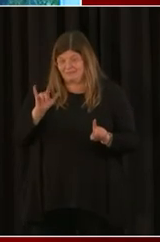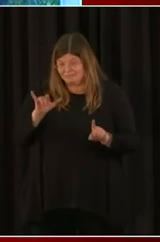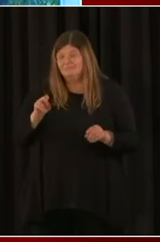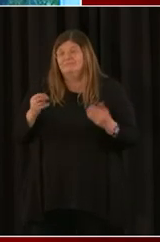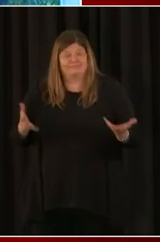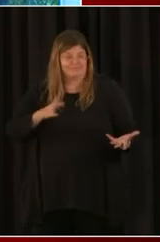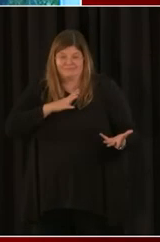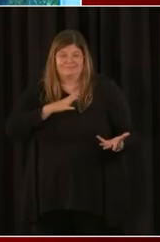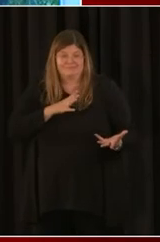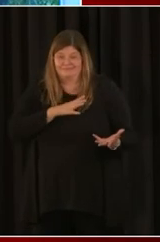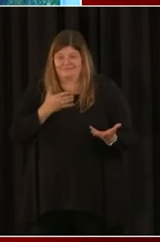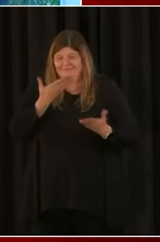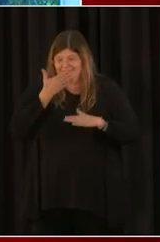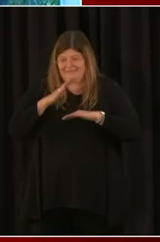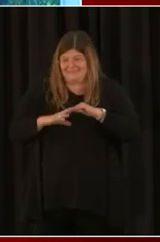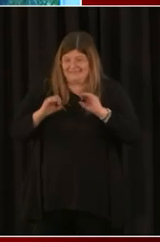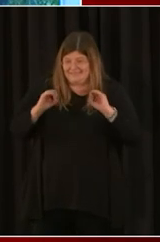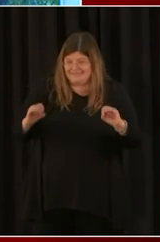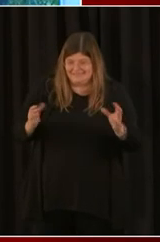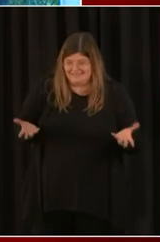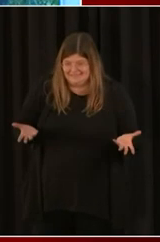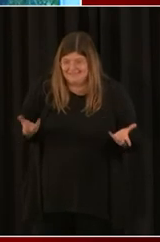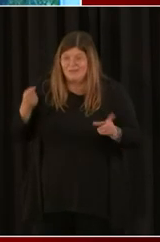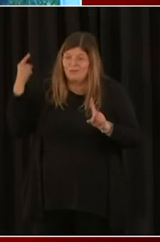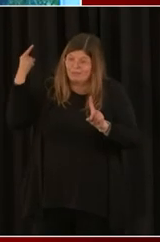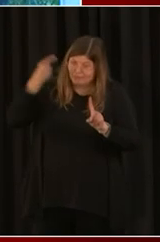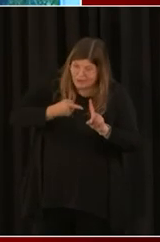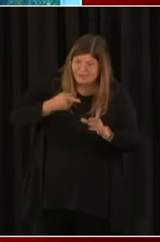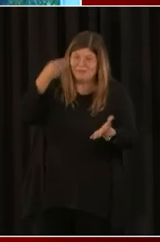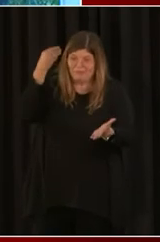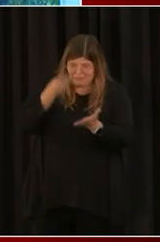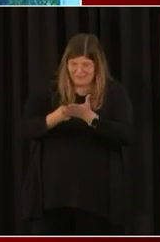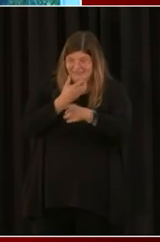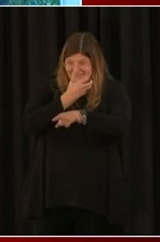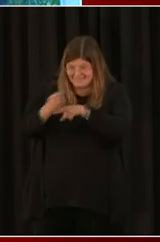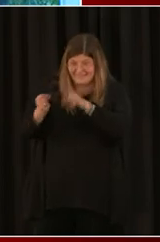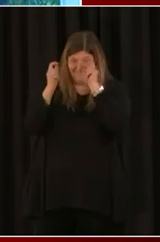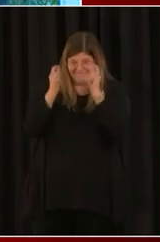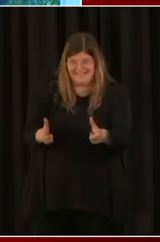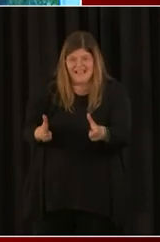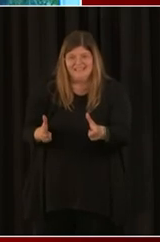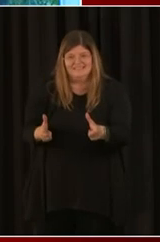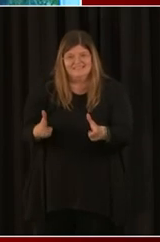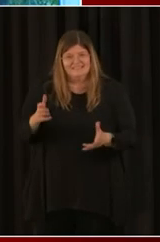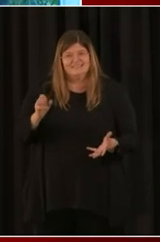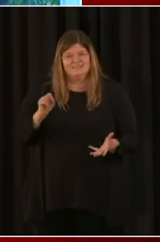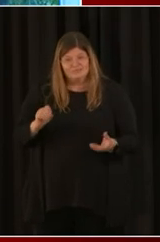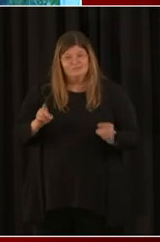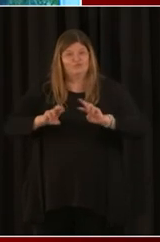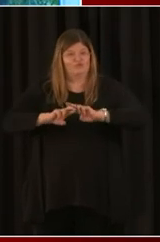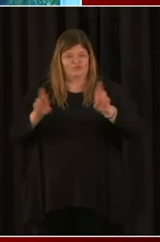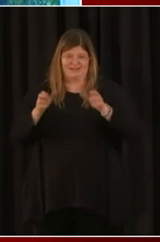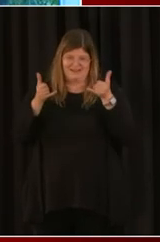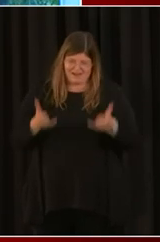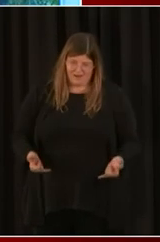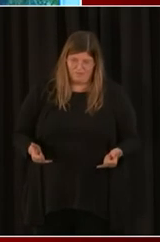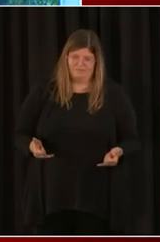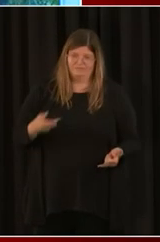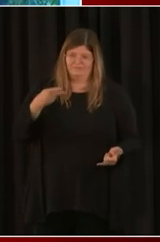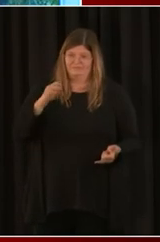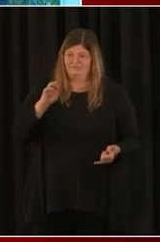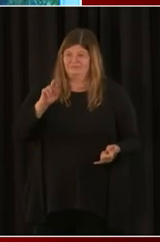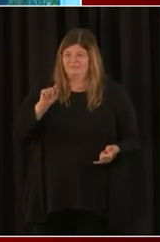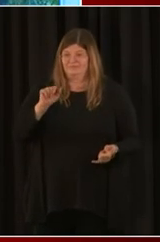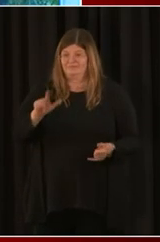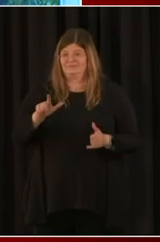point is the money will go fast. So go ahead and prepare now. And when, you know, the portal is open, you're ready to